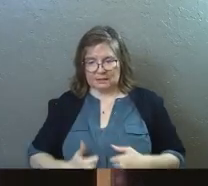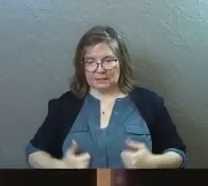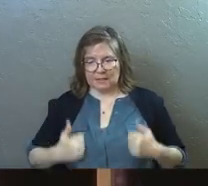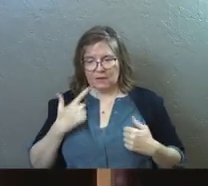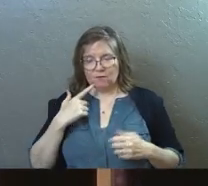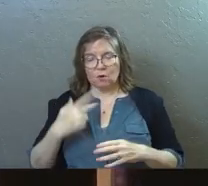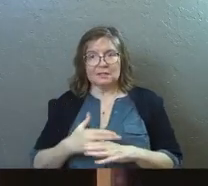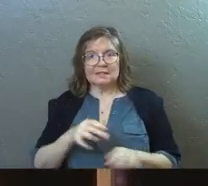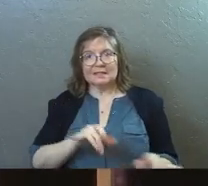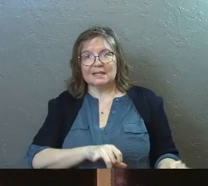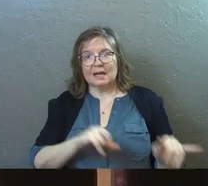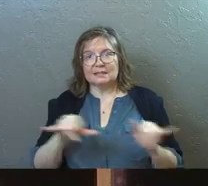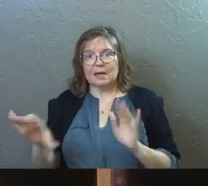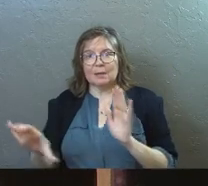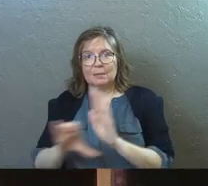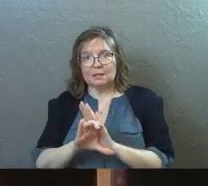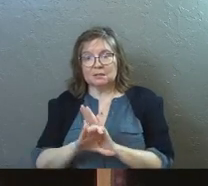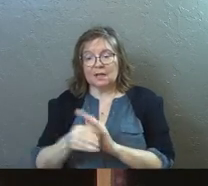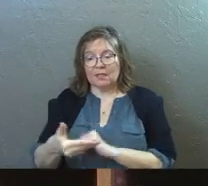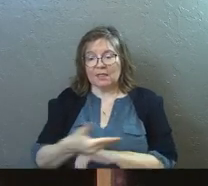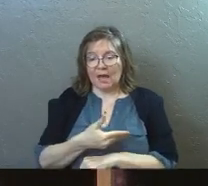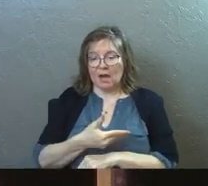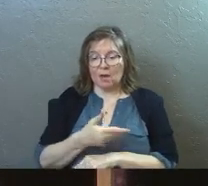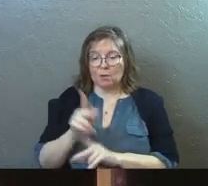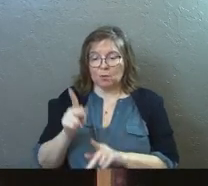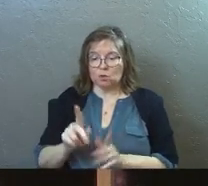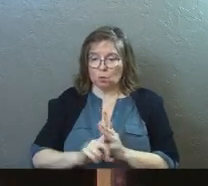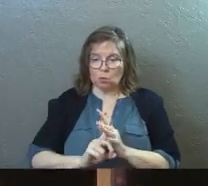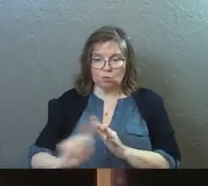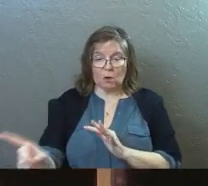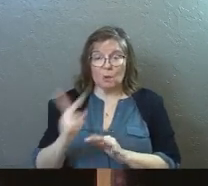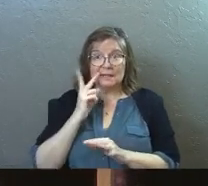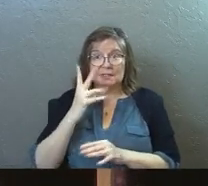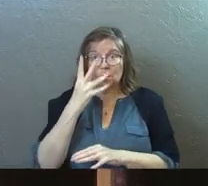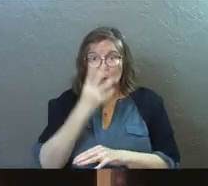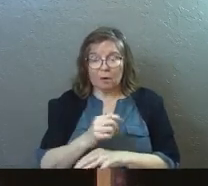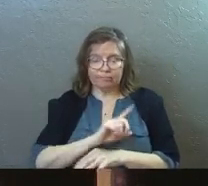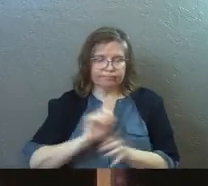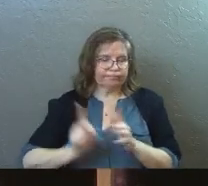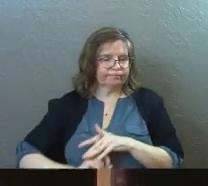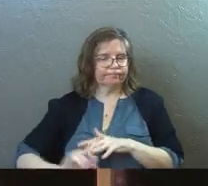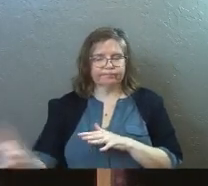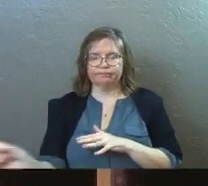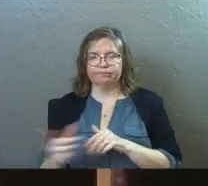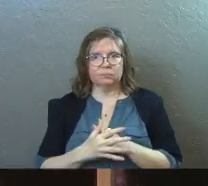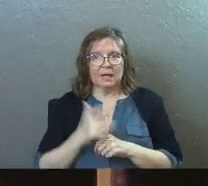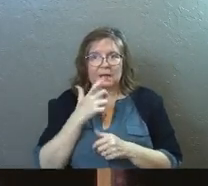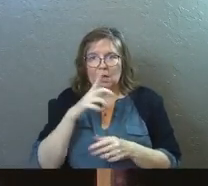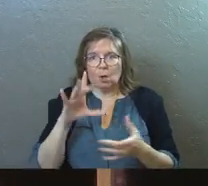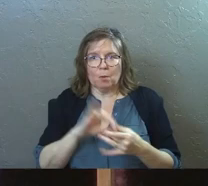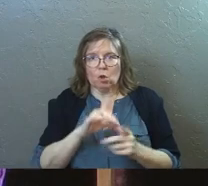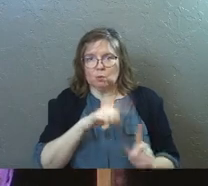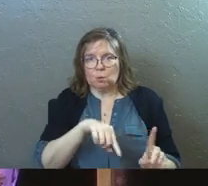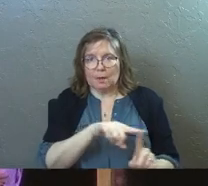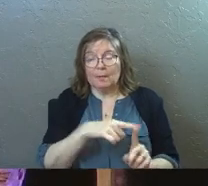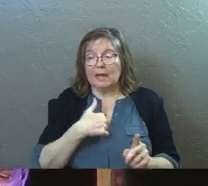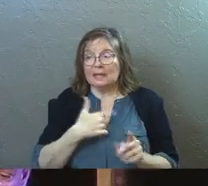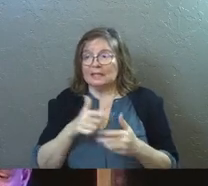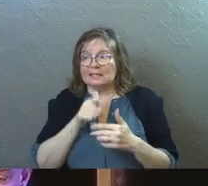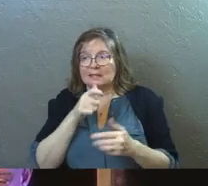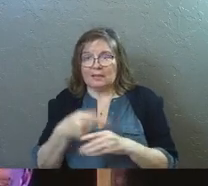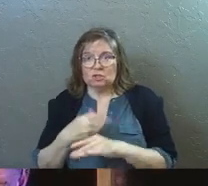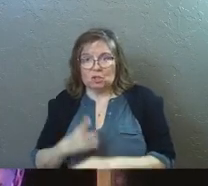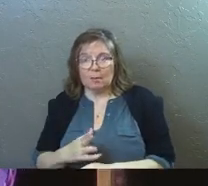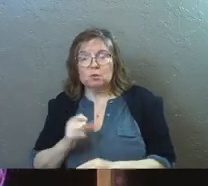life for the sheep. It's all the same picture. A hired hand will run when he sees a wolf coming. He will abandon the sheep because they don't belong to him. And he